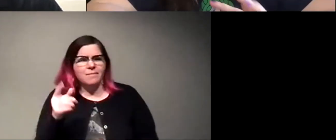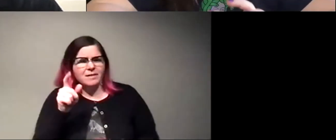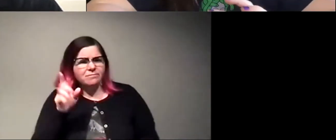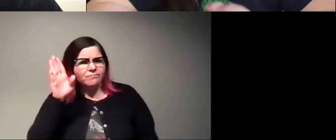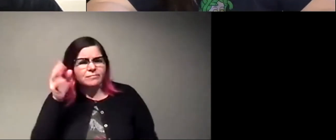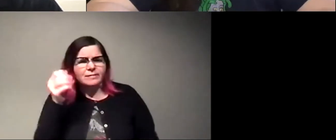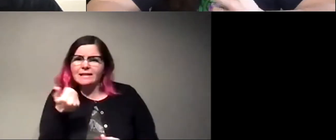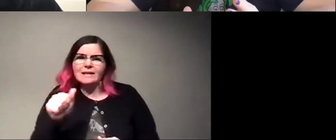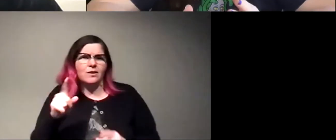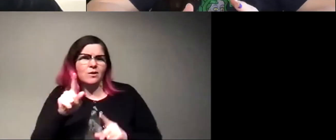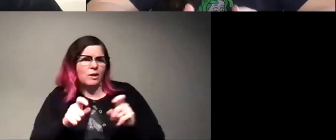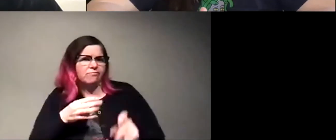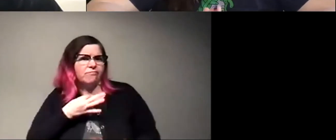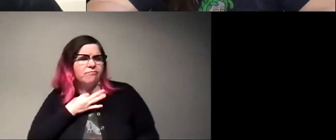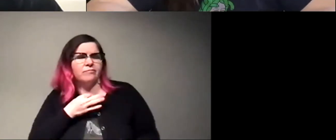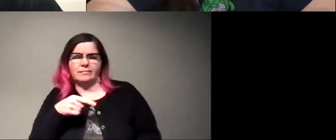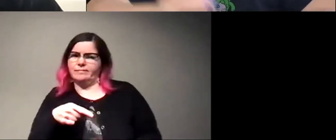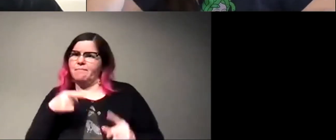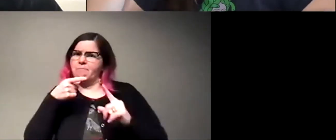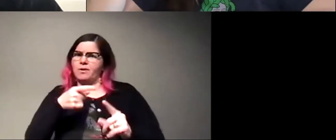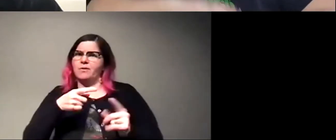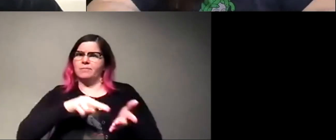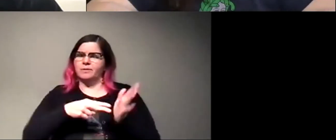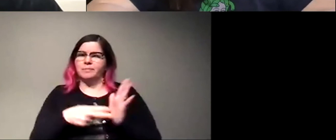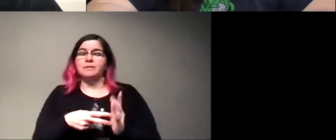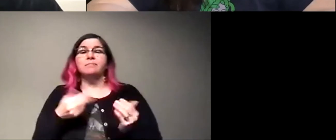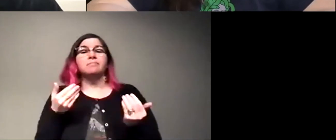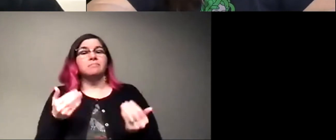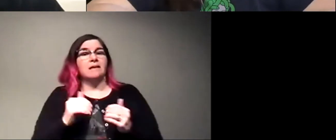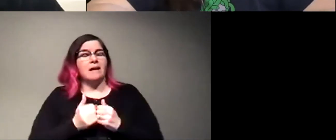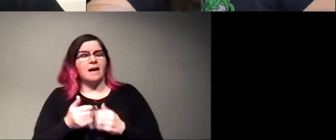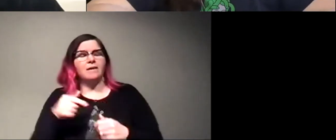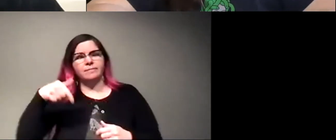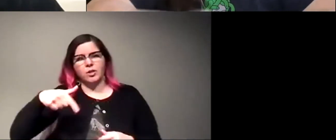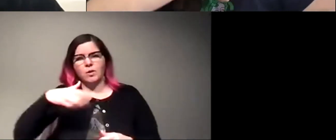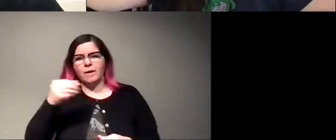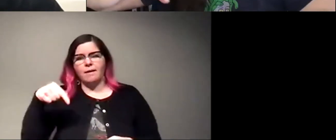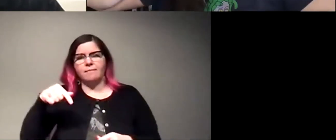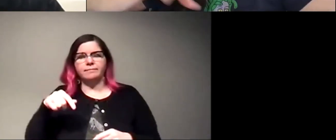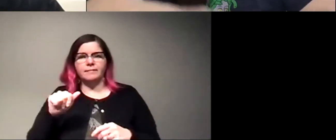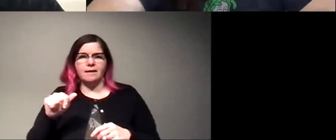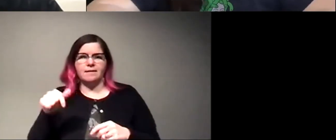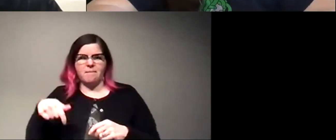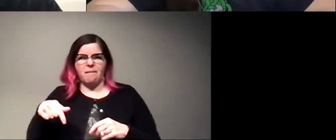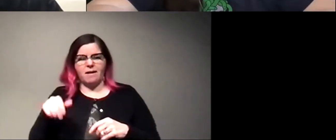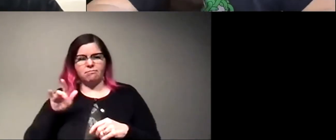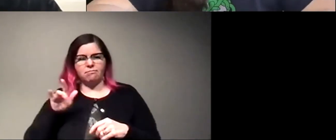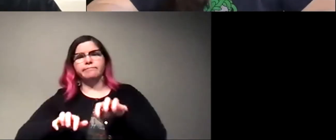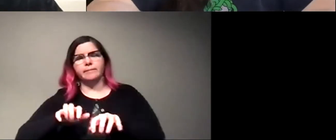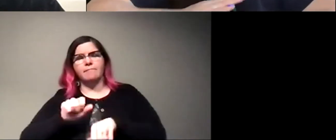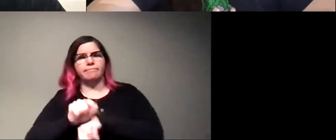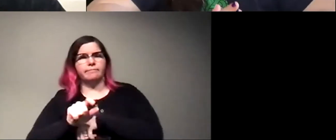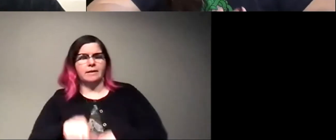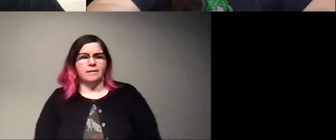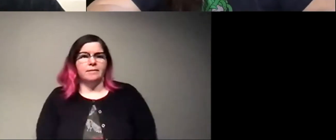that you have. That's really what this is all for, by submitting them into the Q&A function that you'll see at the bottom of your screen. You can ask